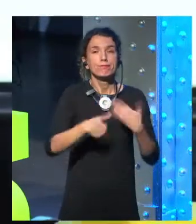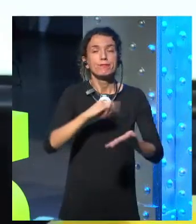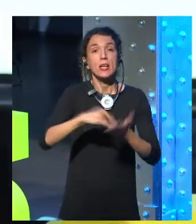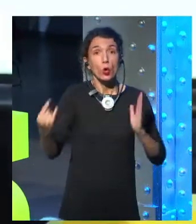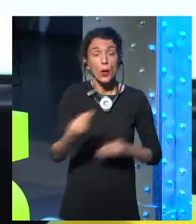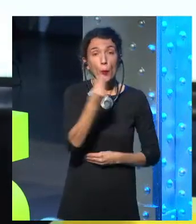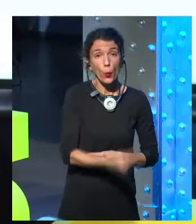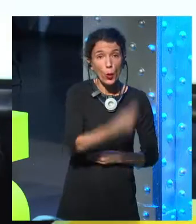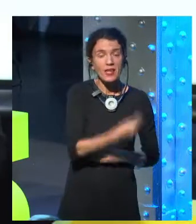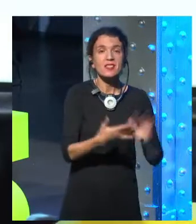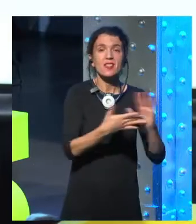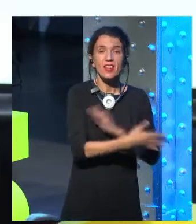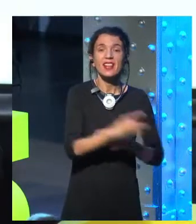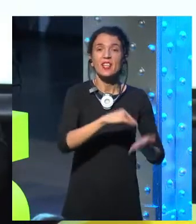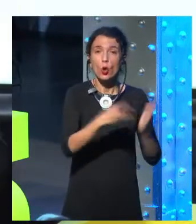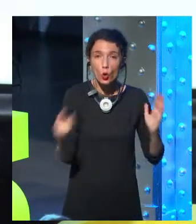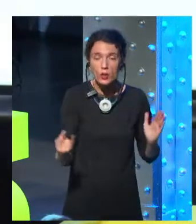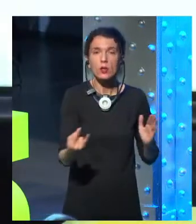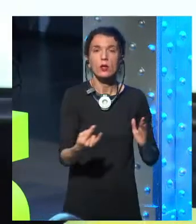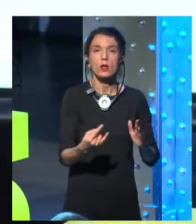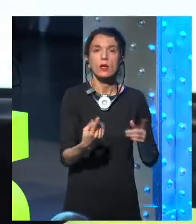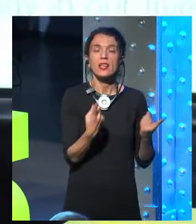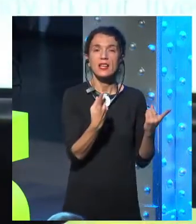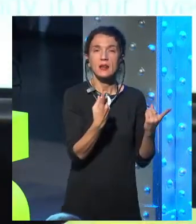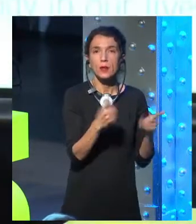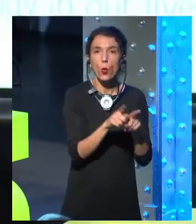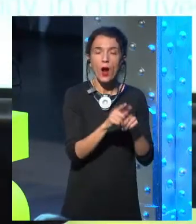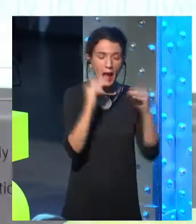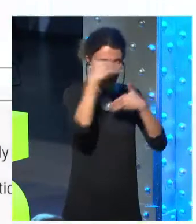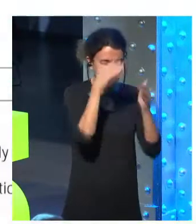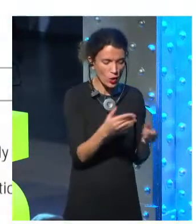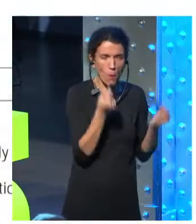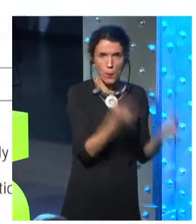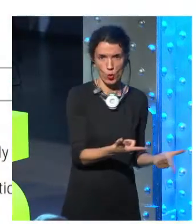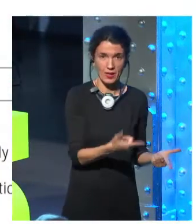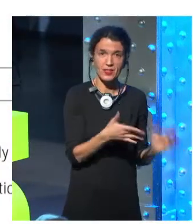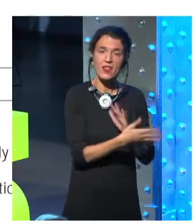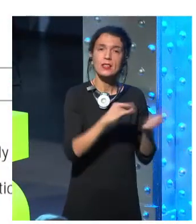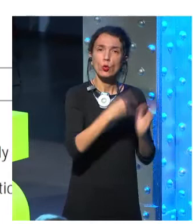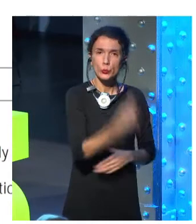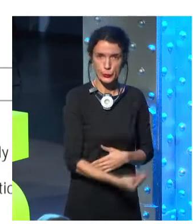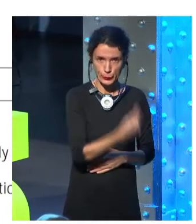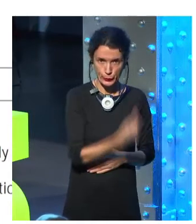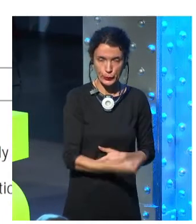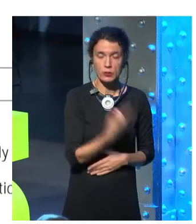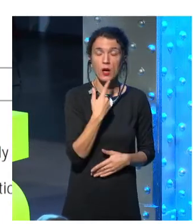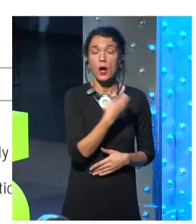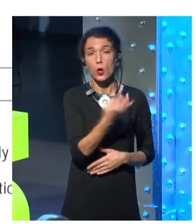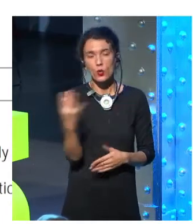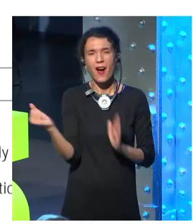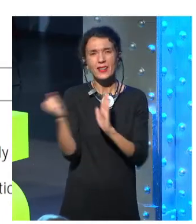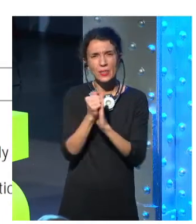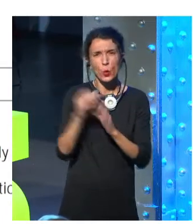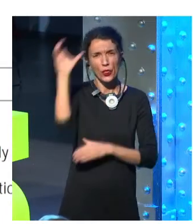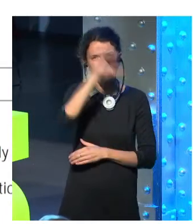be the best technology, because that's the thing we won't have the most of. There's a paper that talks about this, the coming age of calm technology,